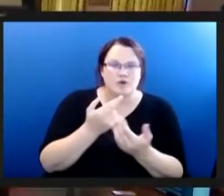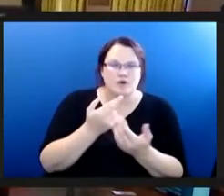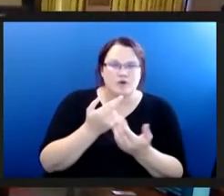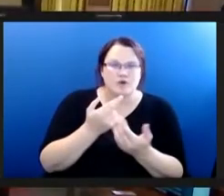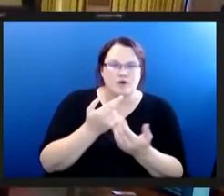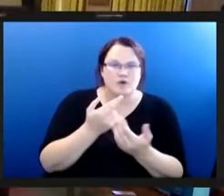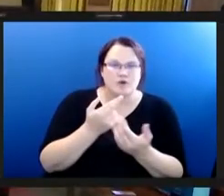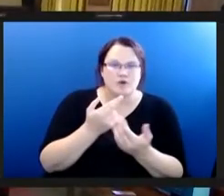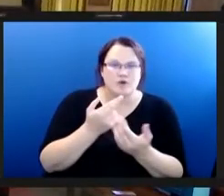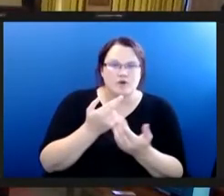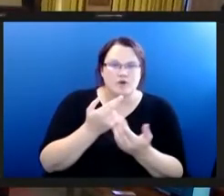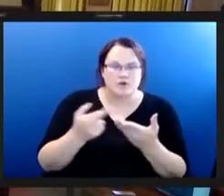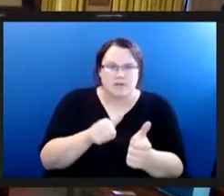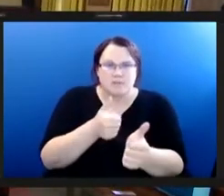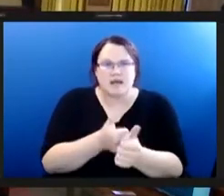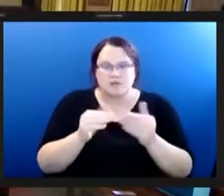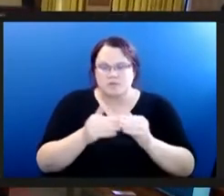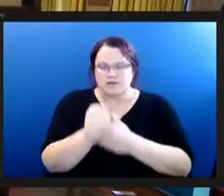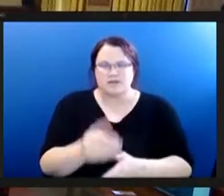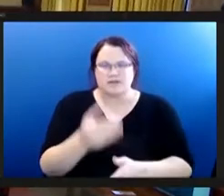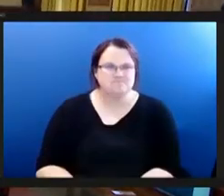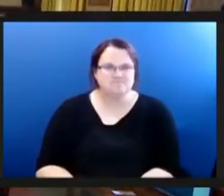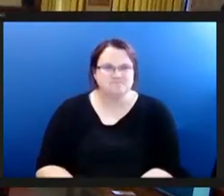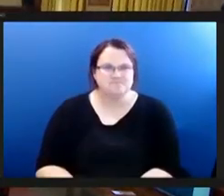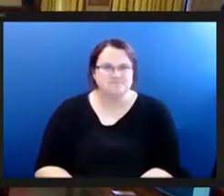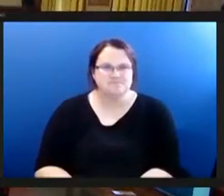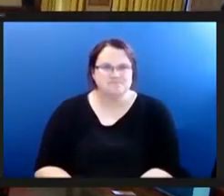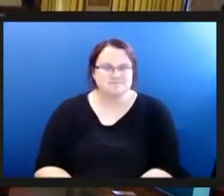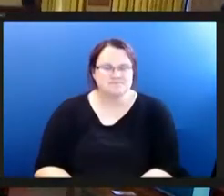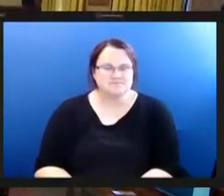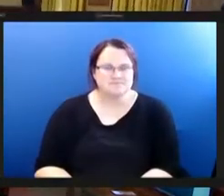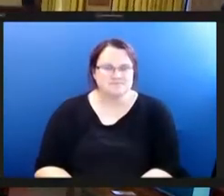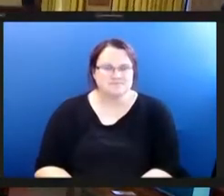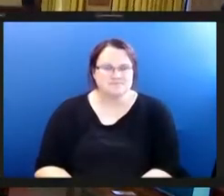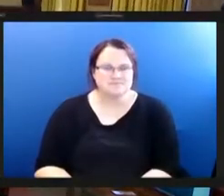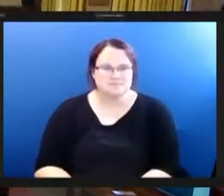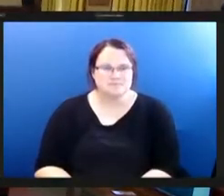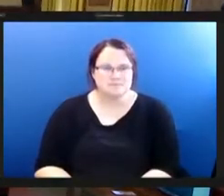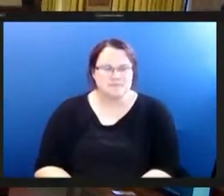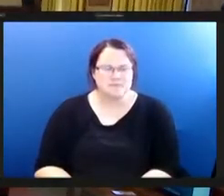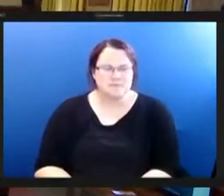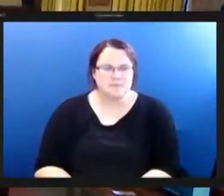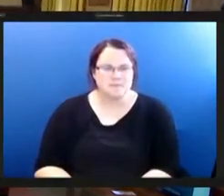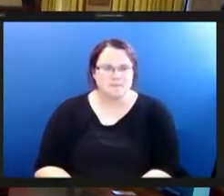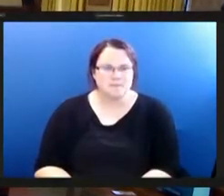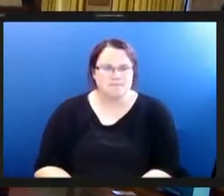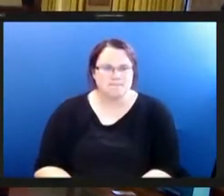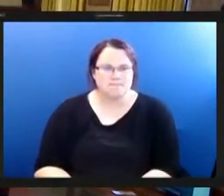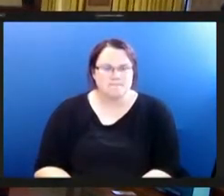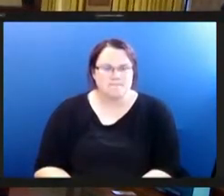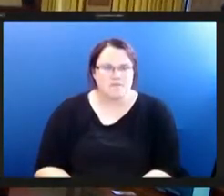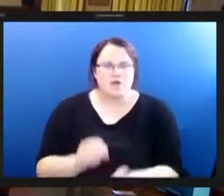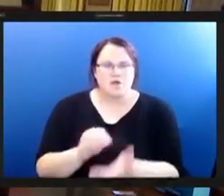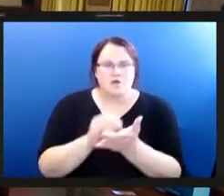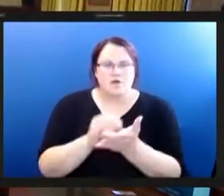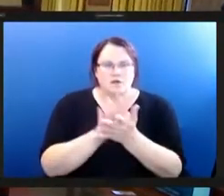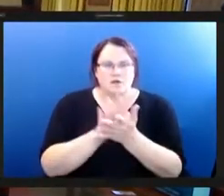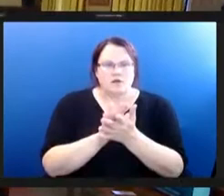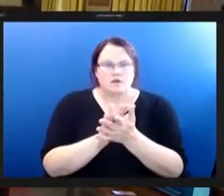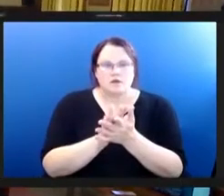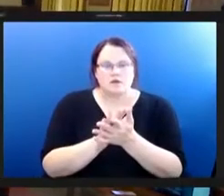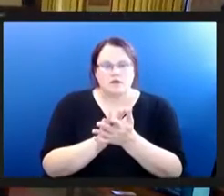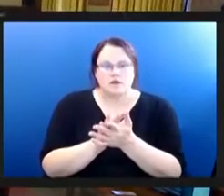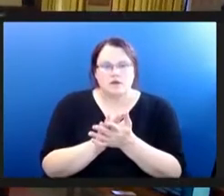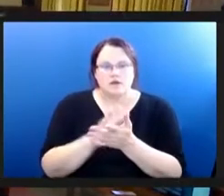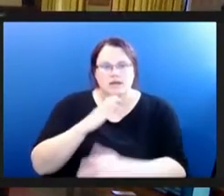for your time and consideration thank you all and let the record show that we're also joined by councilman burgess thank you